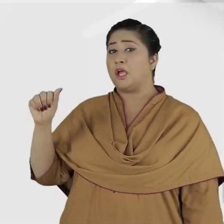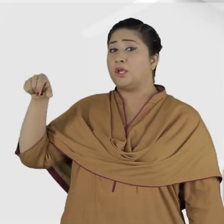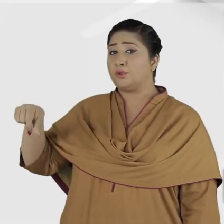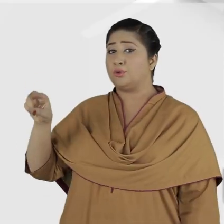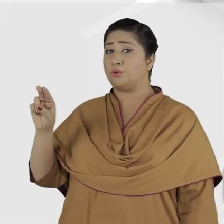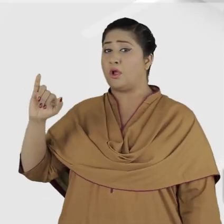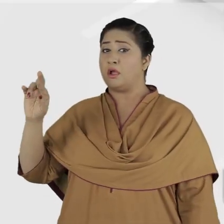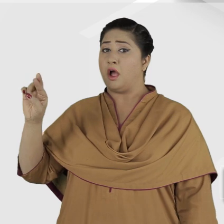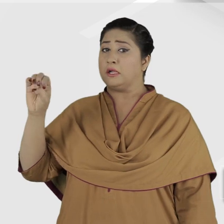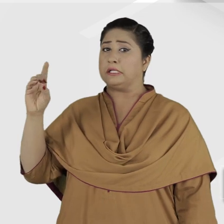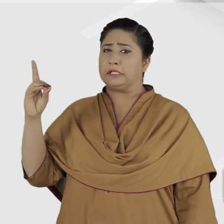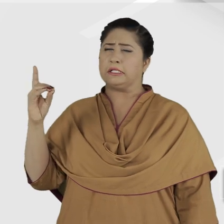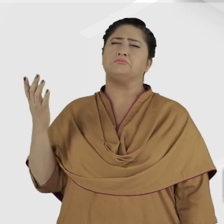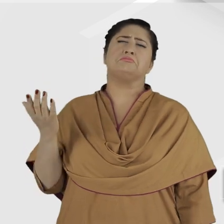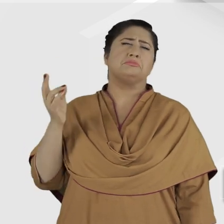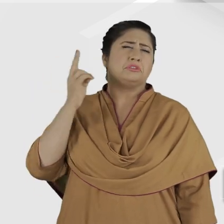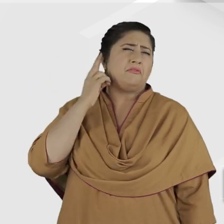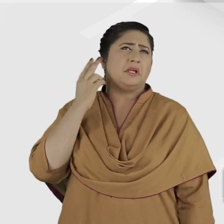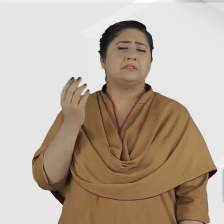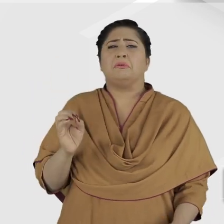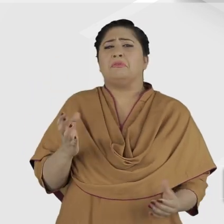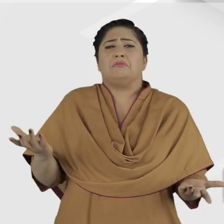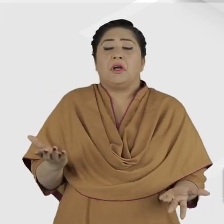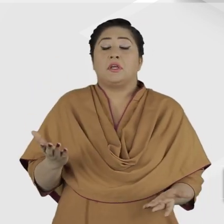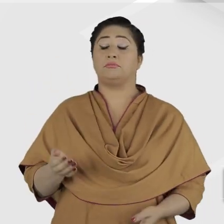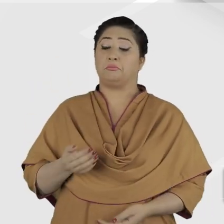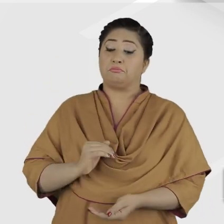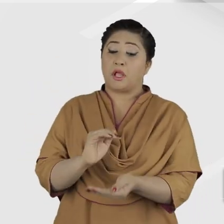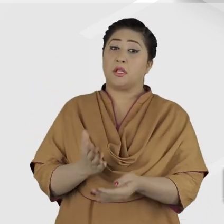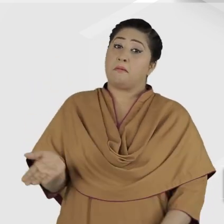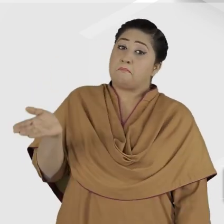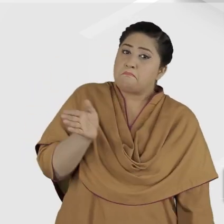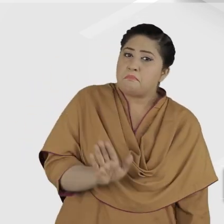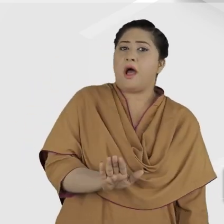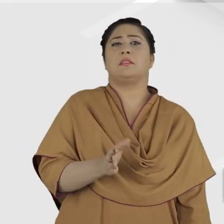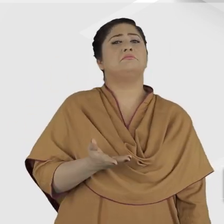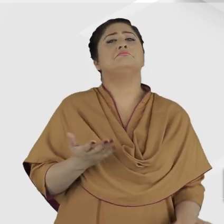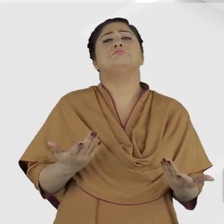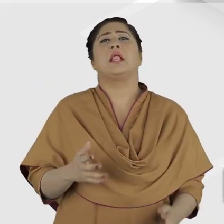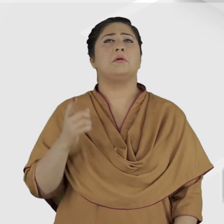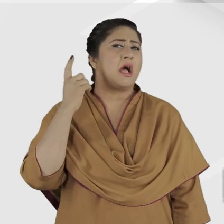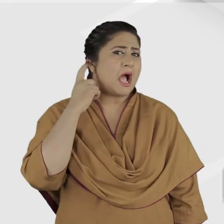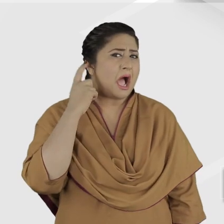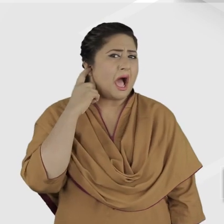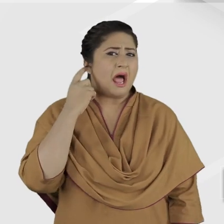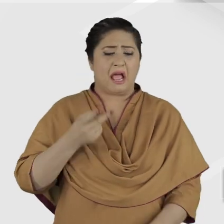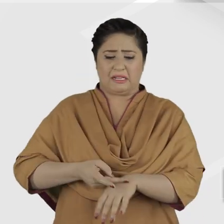Some major causes of acquired deafness after birth are the following. Ear infections,